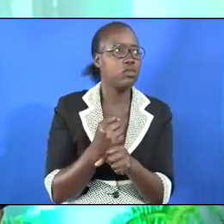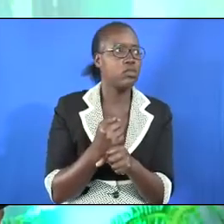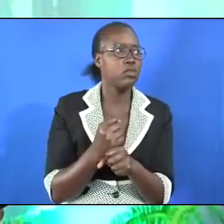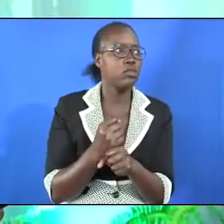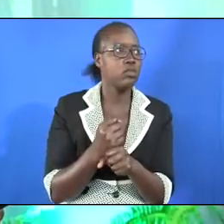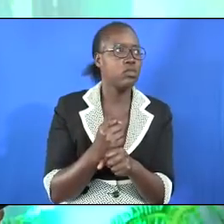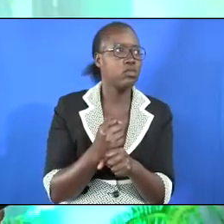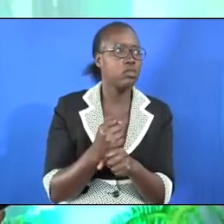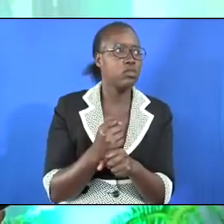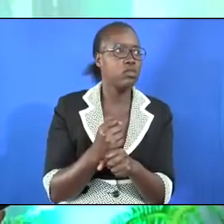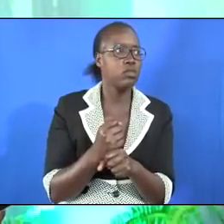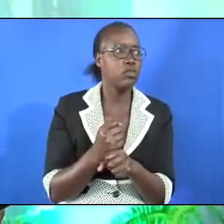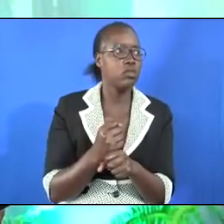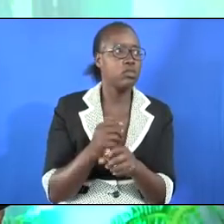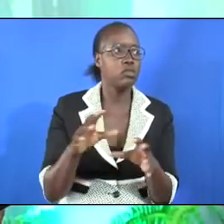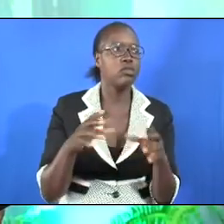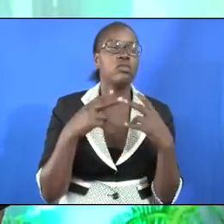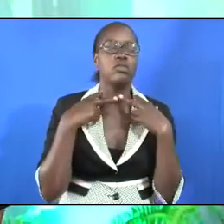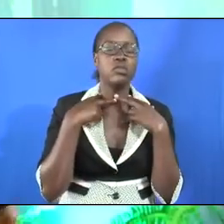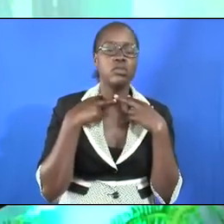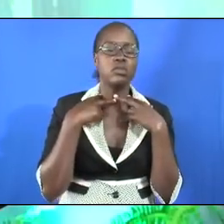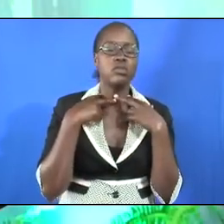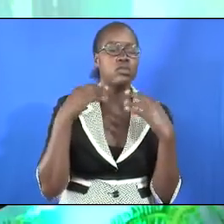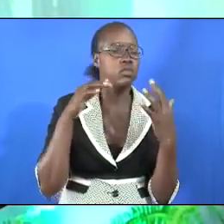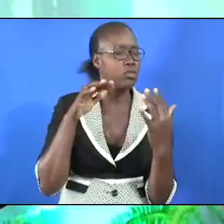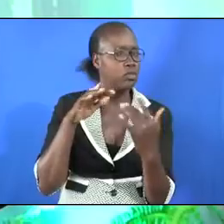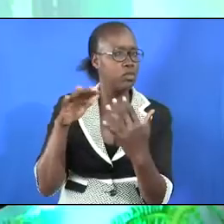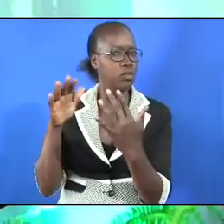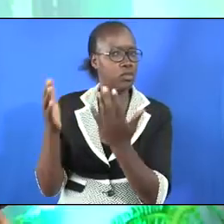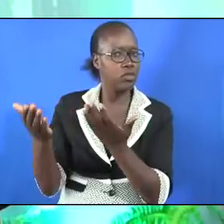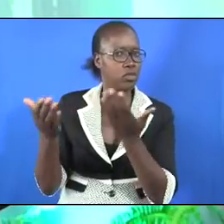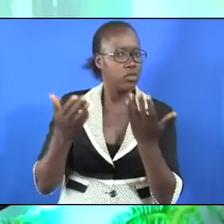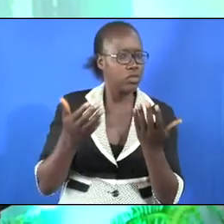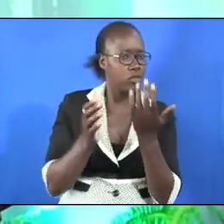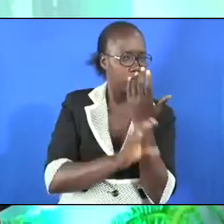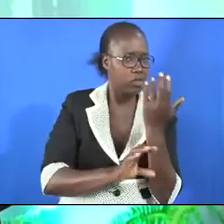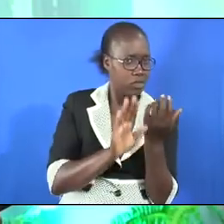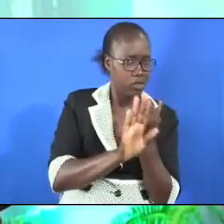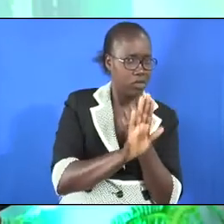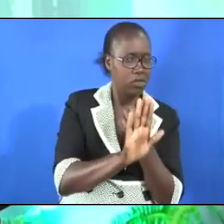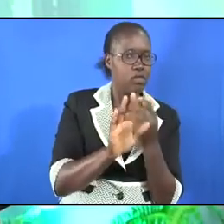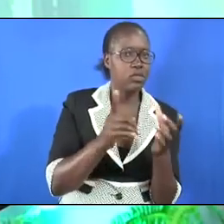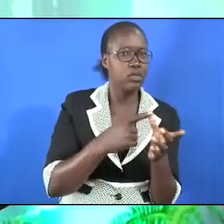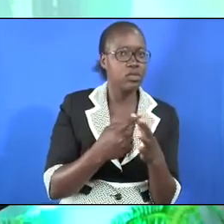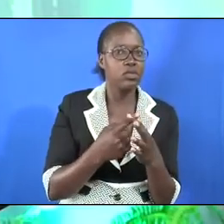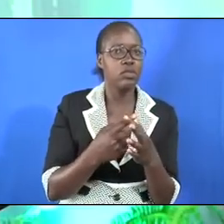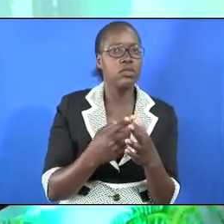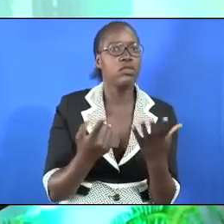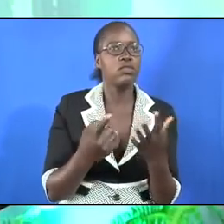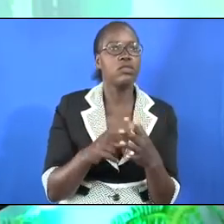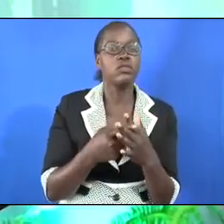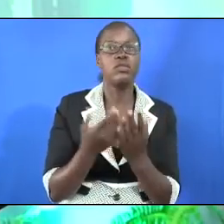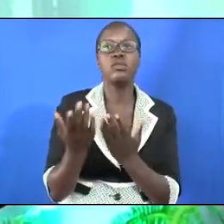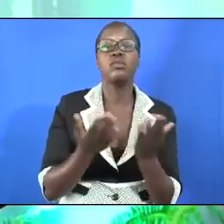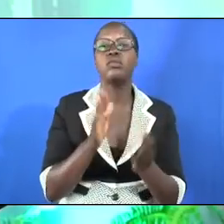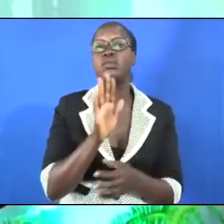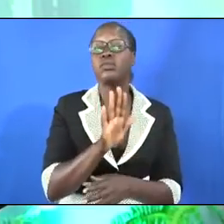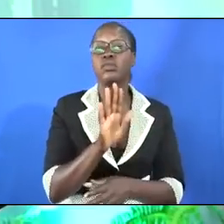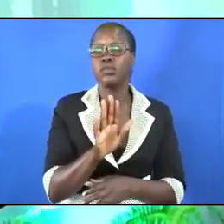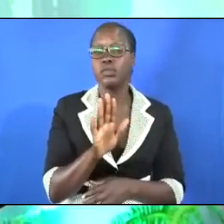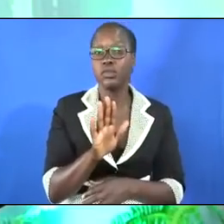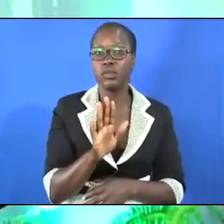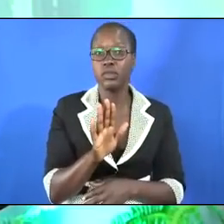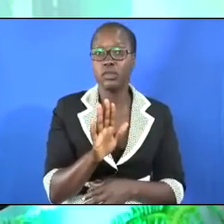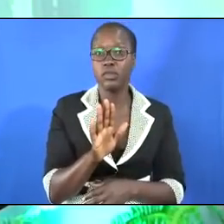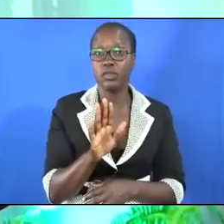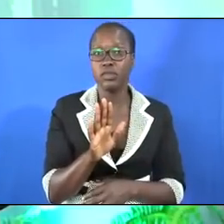taken captives of war, you will bring them in your own country and they will be able to serve you and